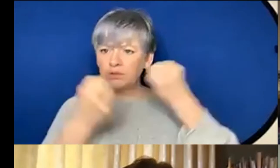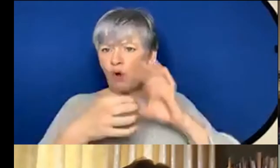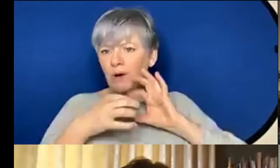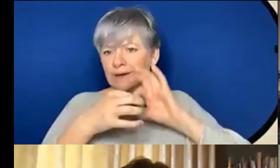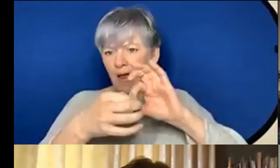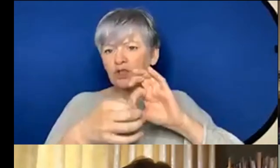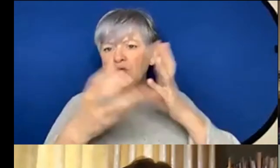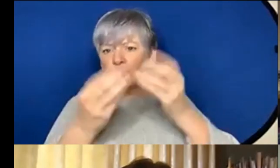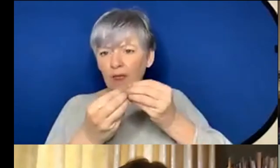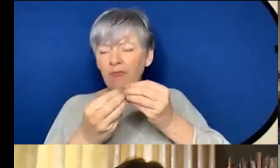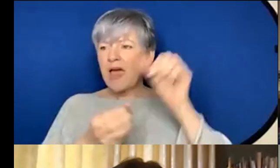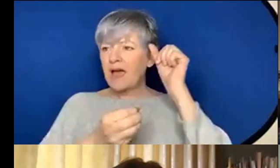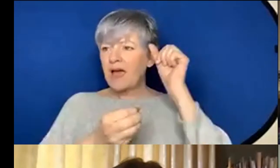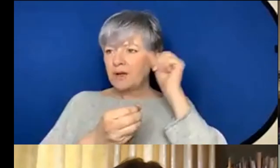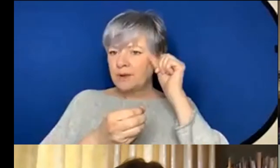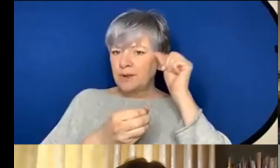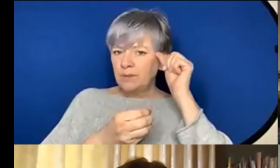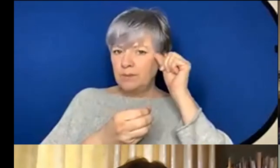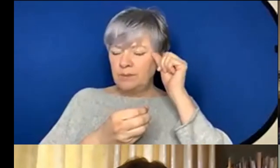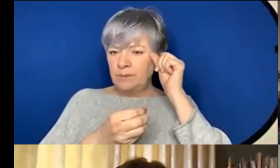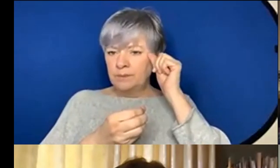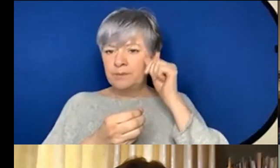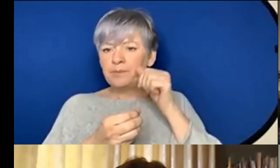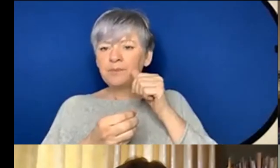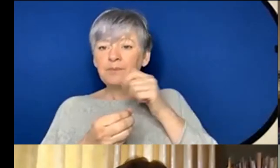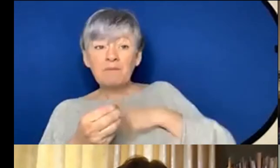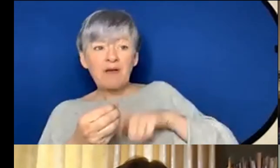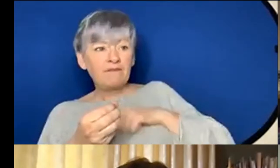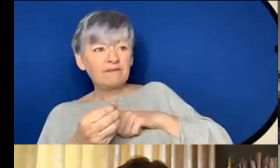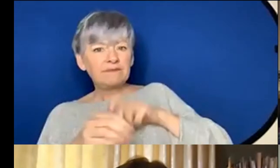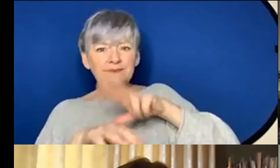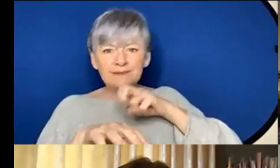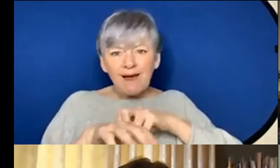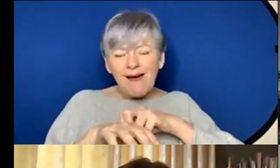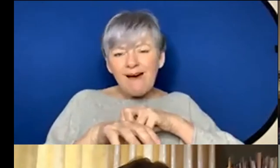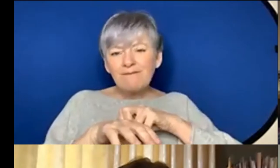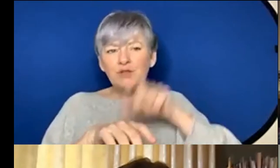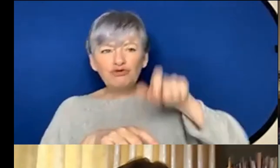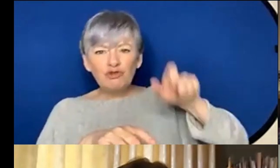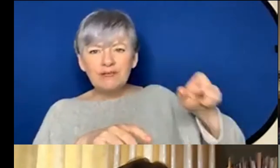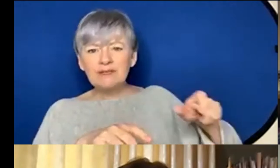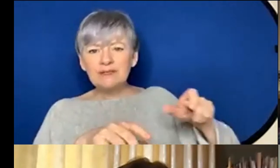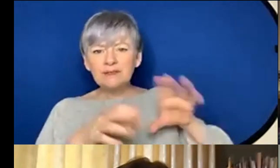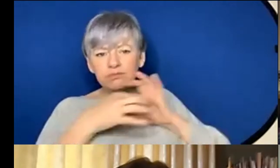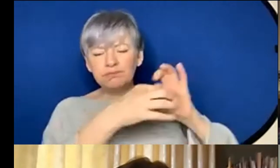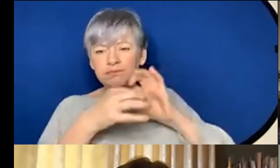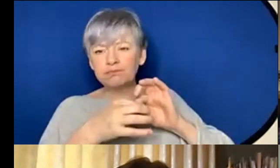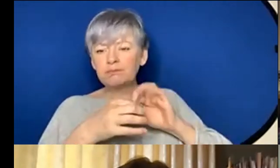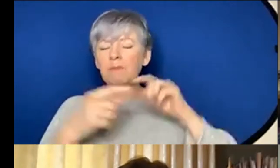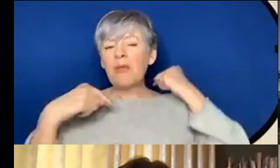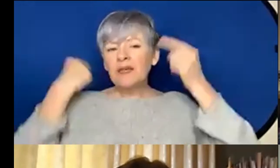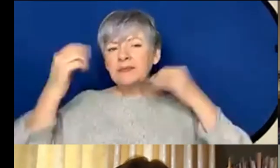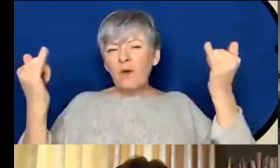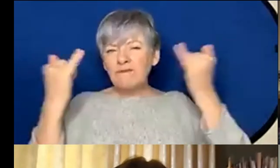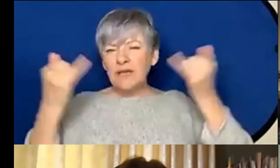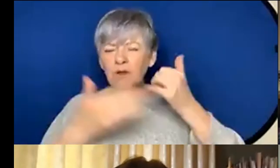I've got to know all the like all my fellow student composers I got to know the staff and yeah I mean the sound festivals helped actually also